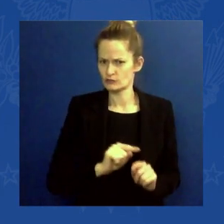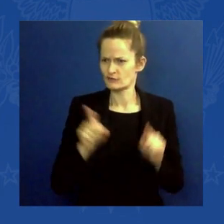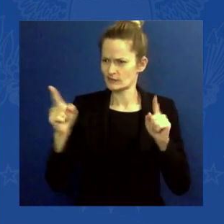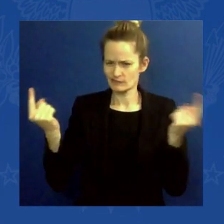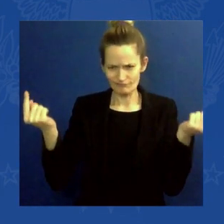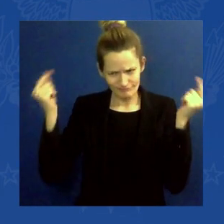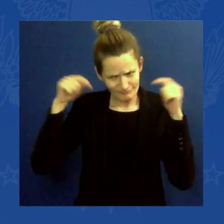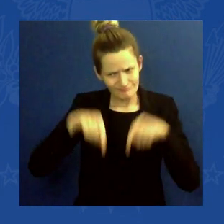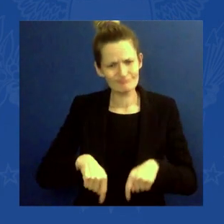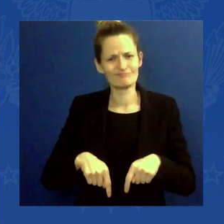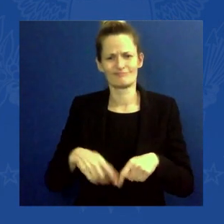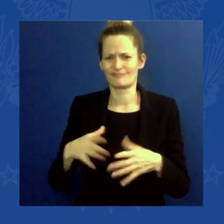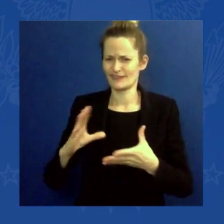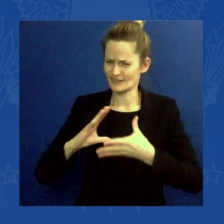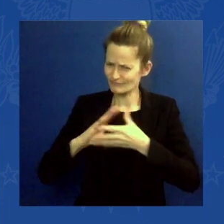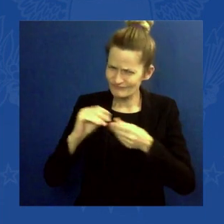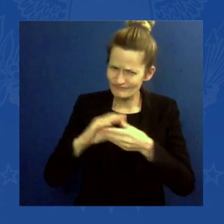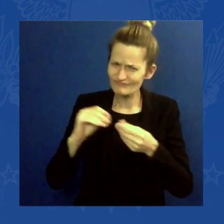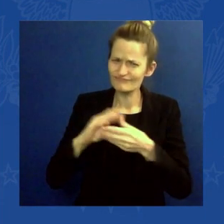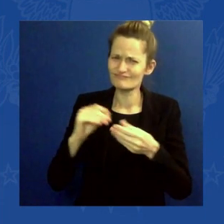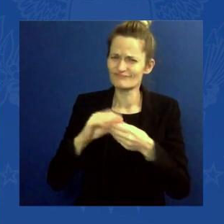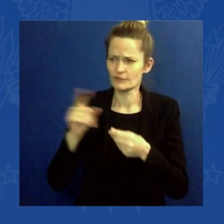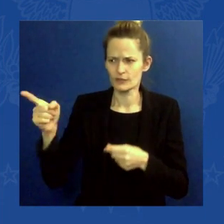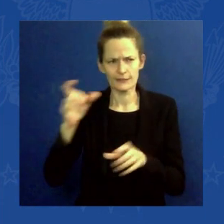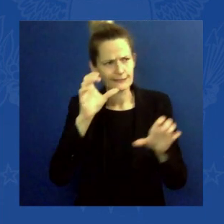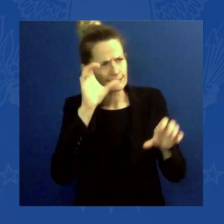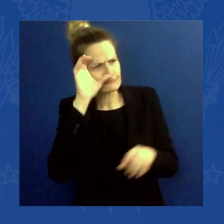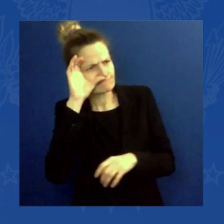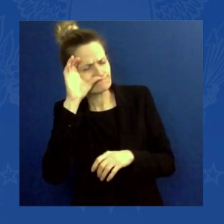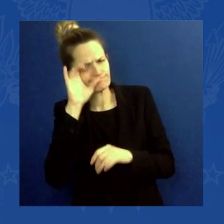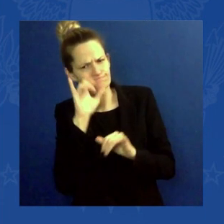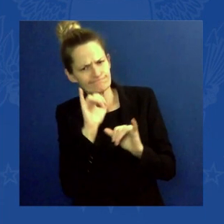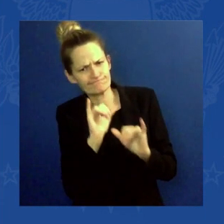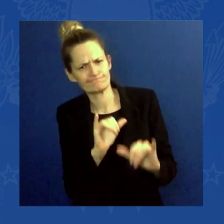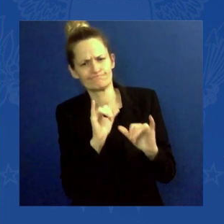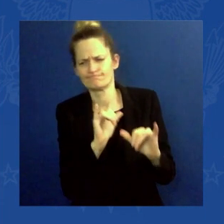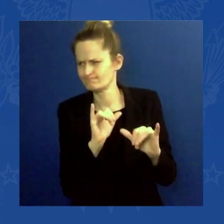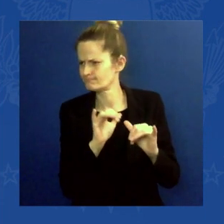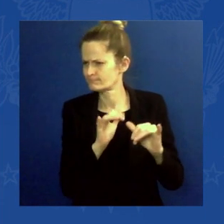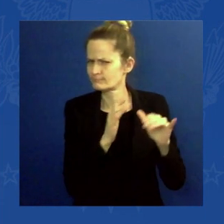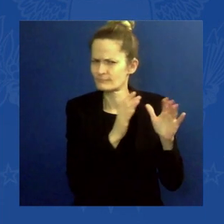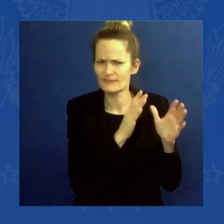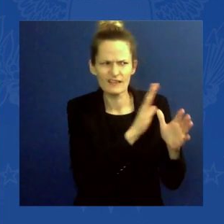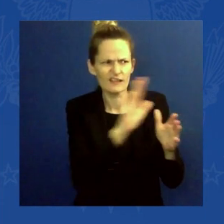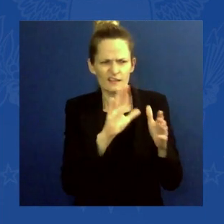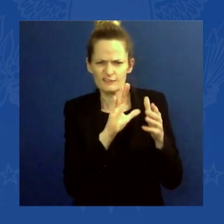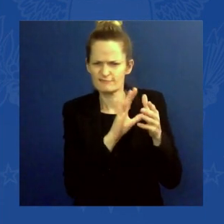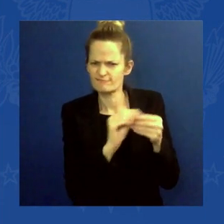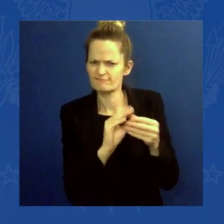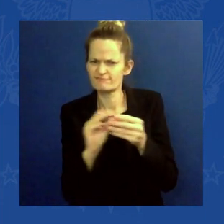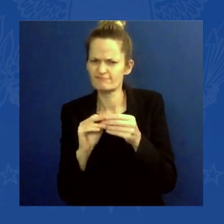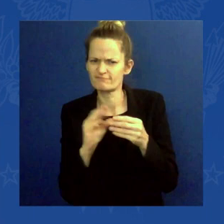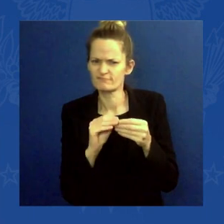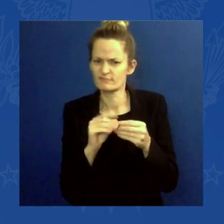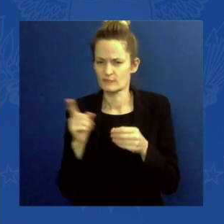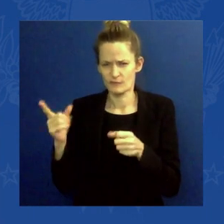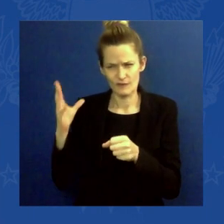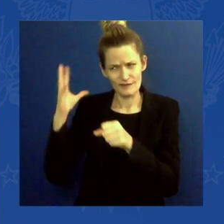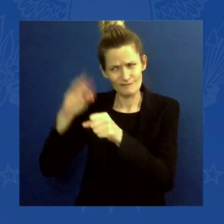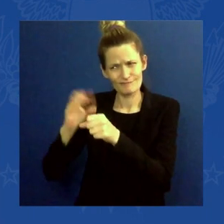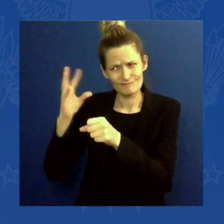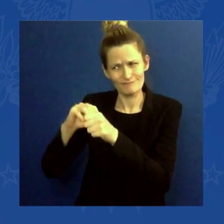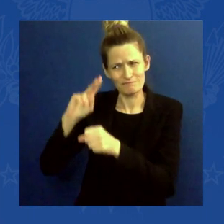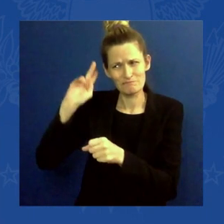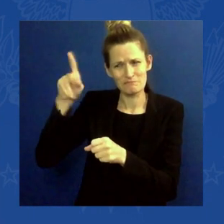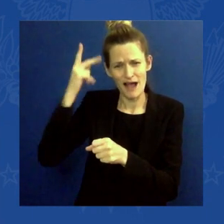conversations. I've been around this business long enough to note the distinction between people that are interested in things and people that are committed